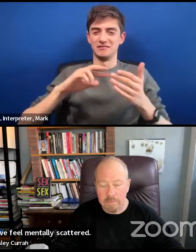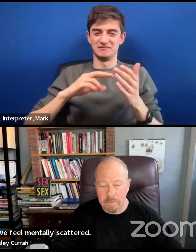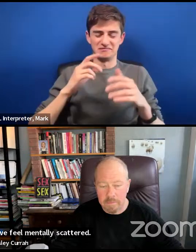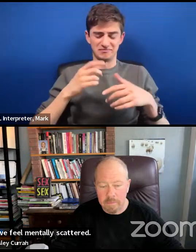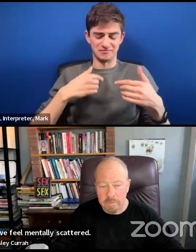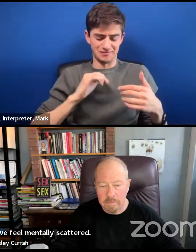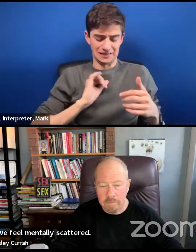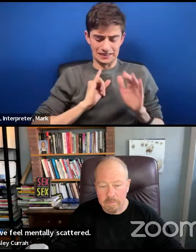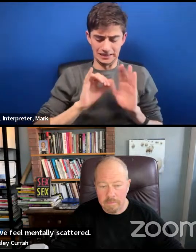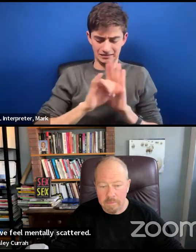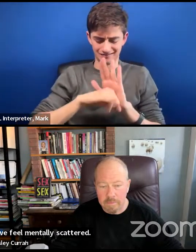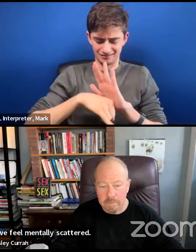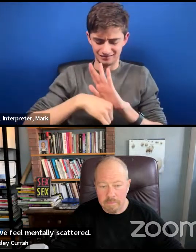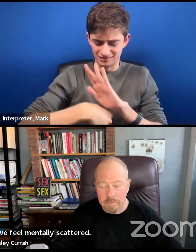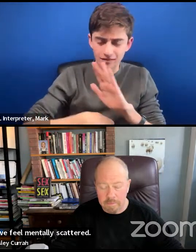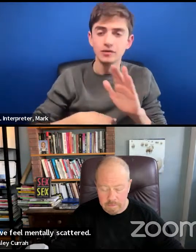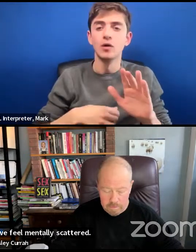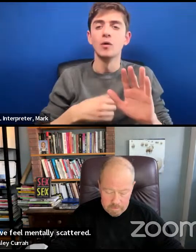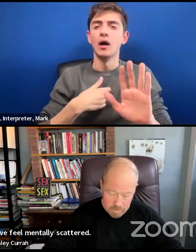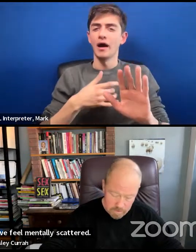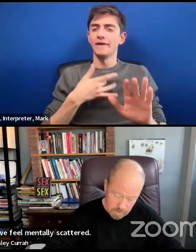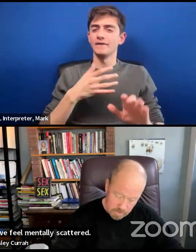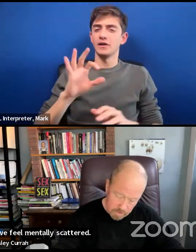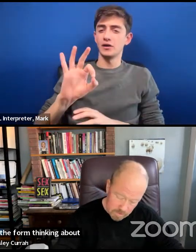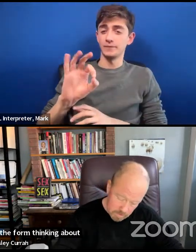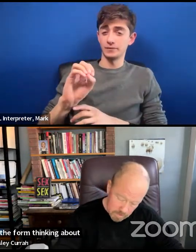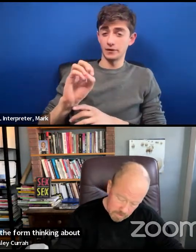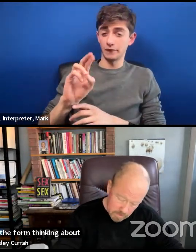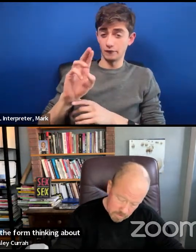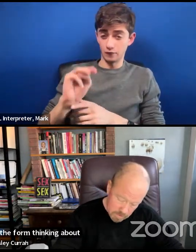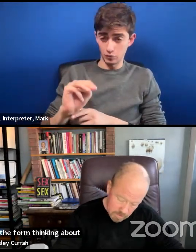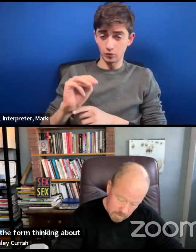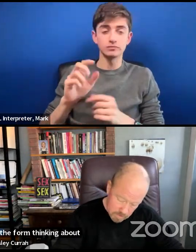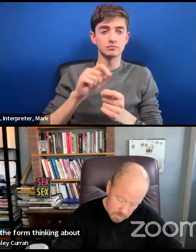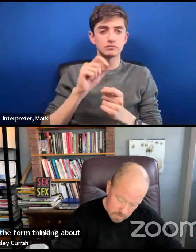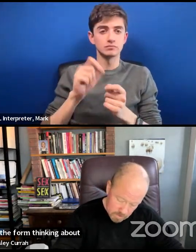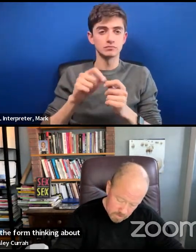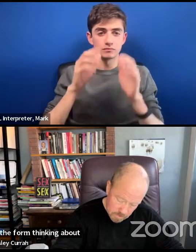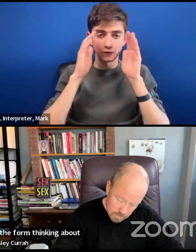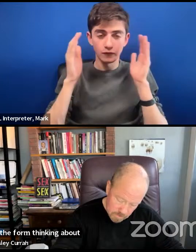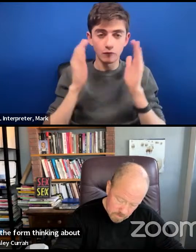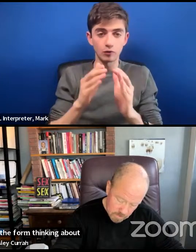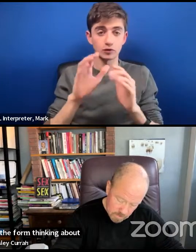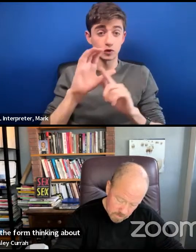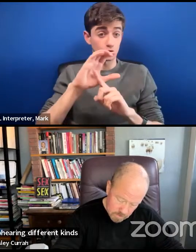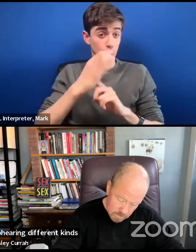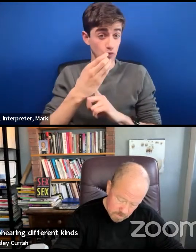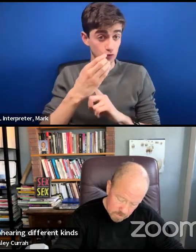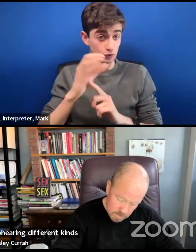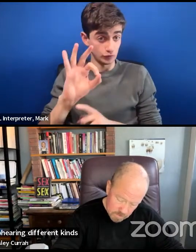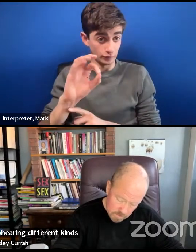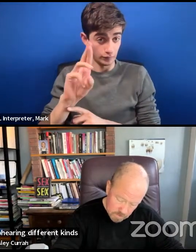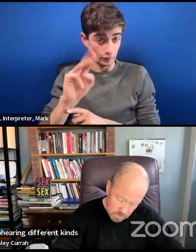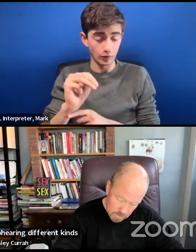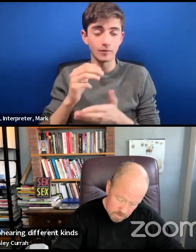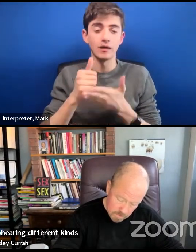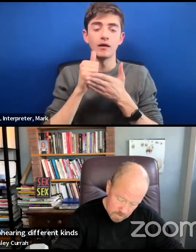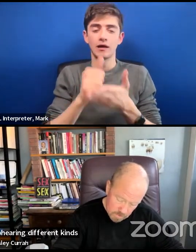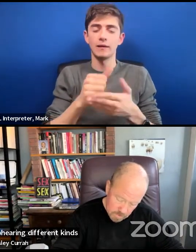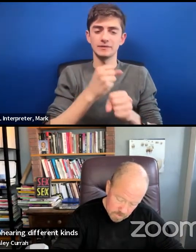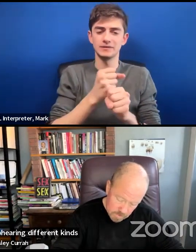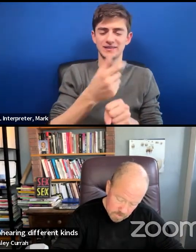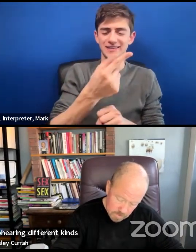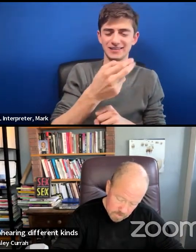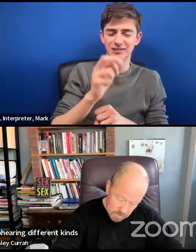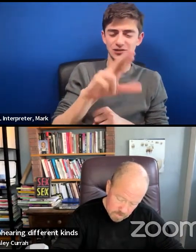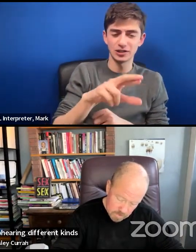form, thinking about cultural form is one way of cohering different kinds of gender and sexual identities without making them